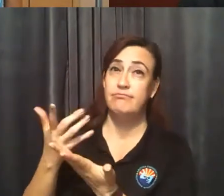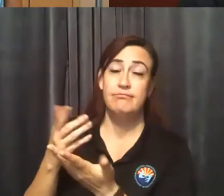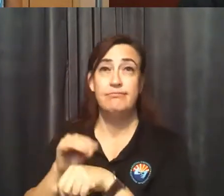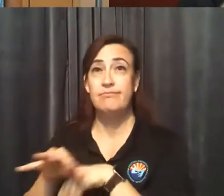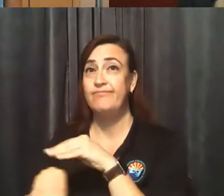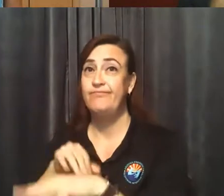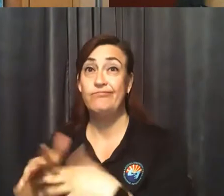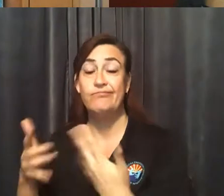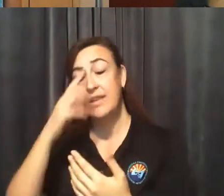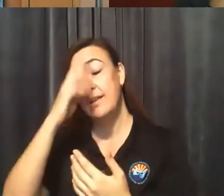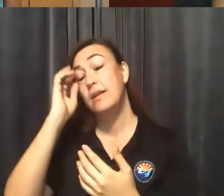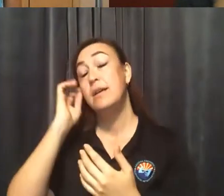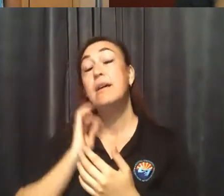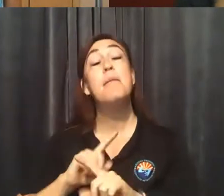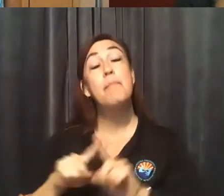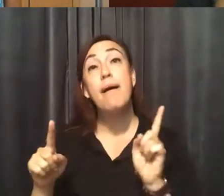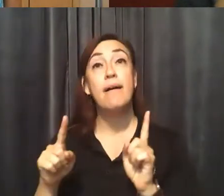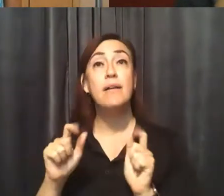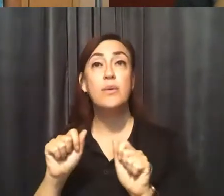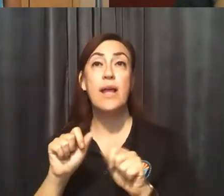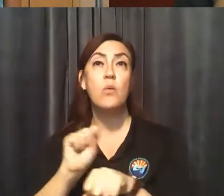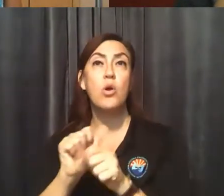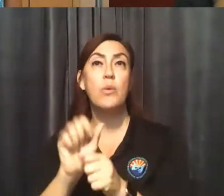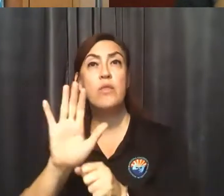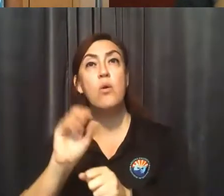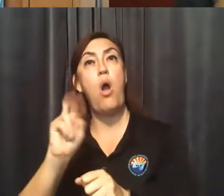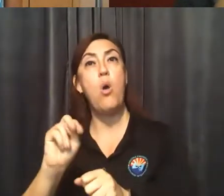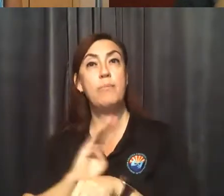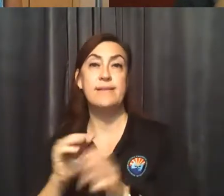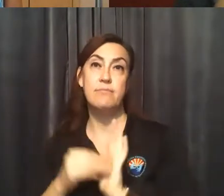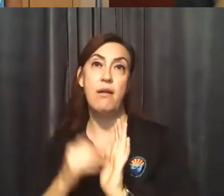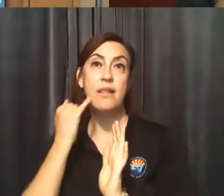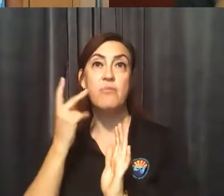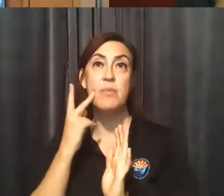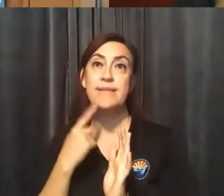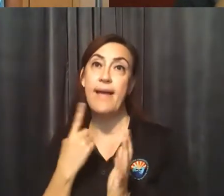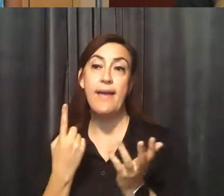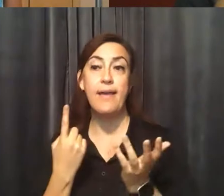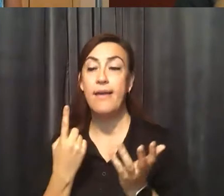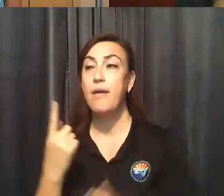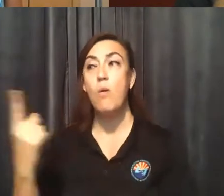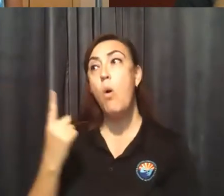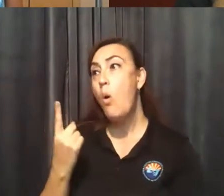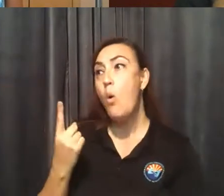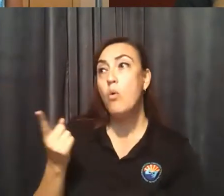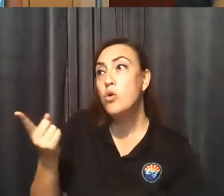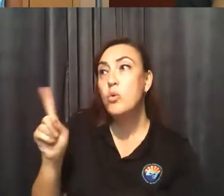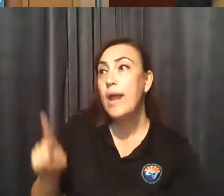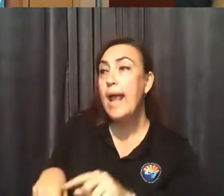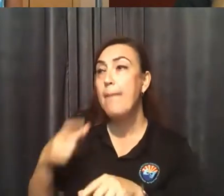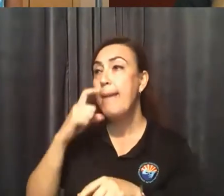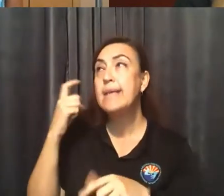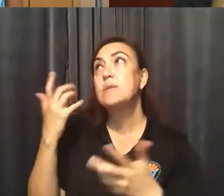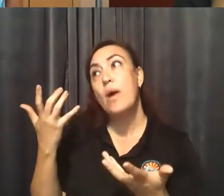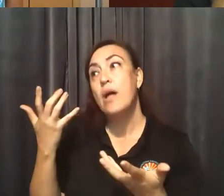there's individuals who say that they should not wear a mask because of breathing issues or other problems, I would work with them to just make sure